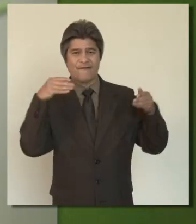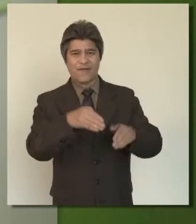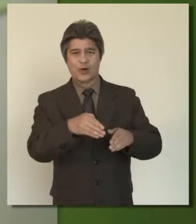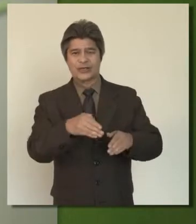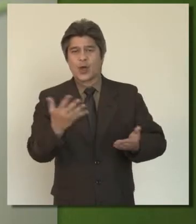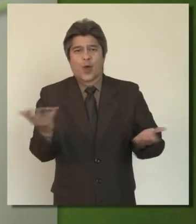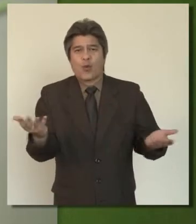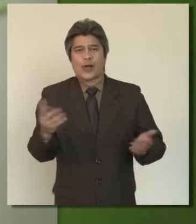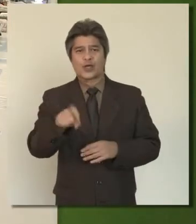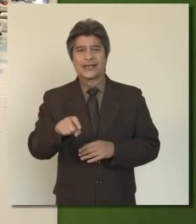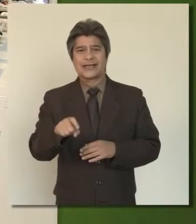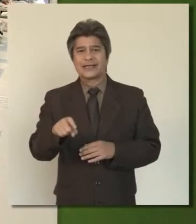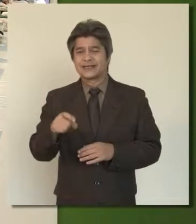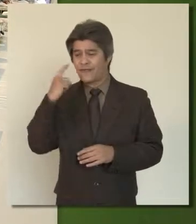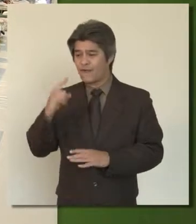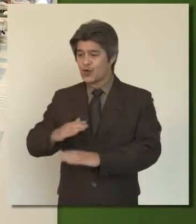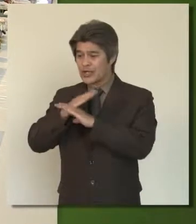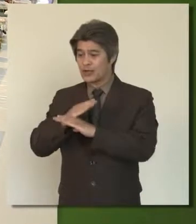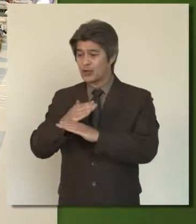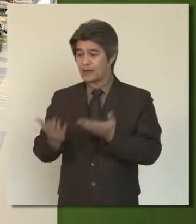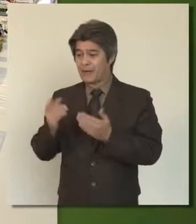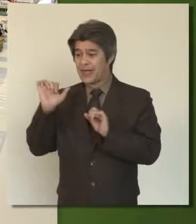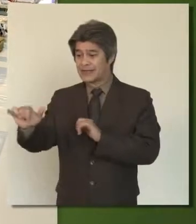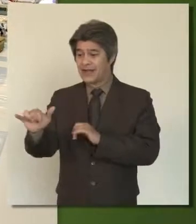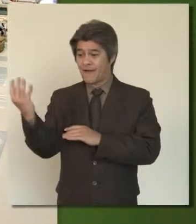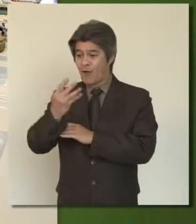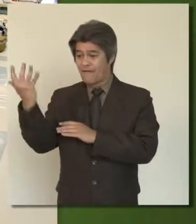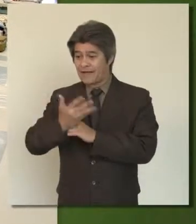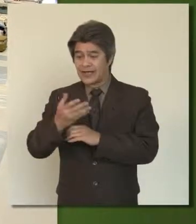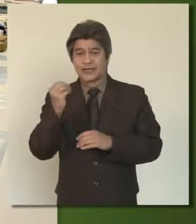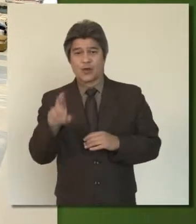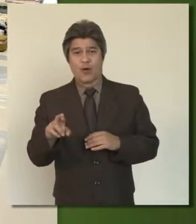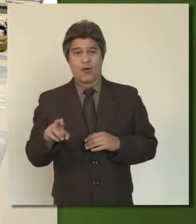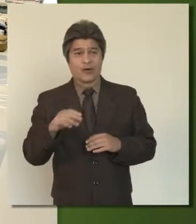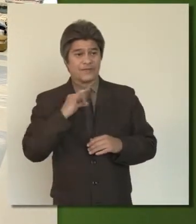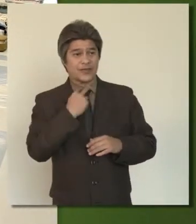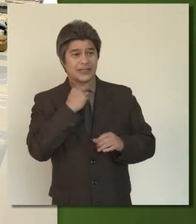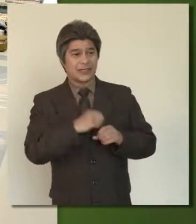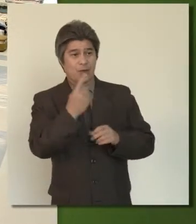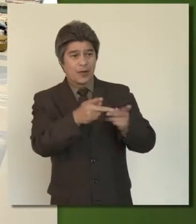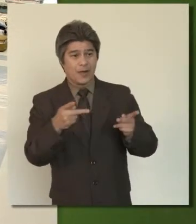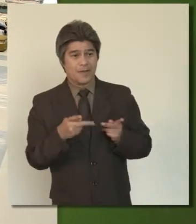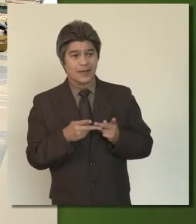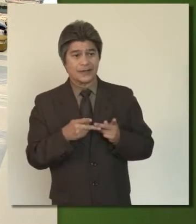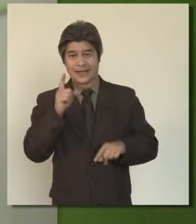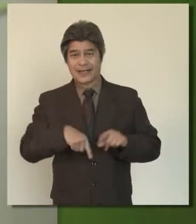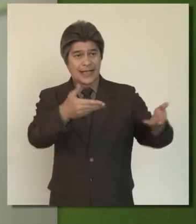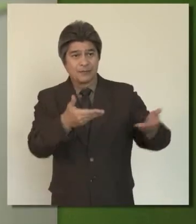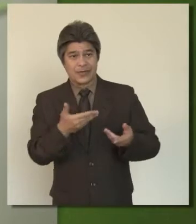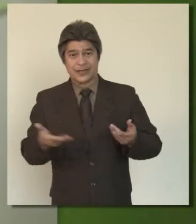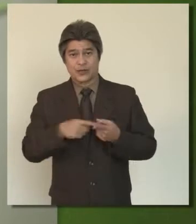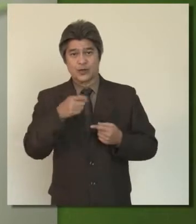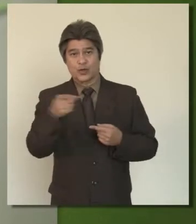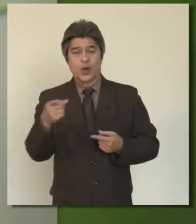focused as to what are your needs if you end up going to a shelter for four or five days. Or if you're stuck and sheltering in place because people just can't get